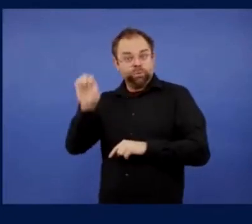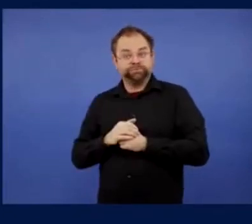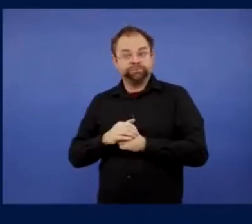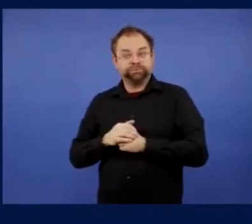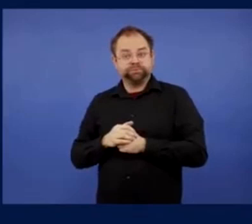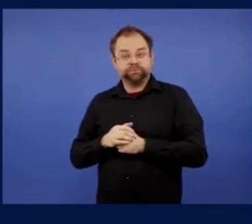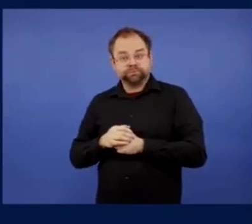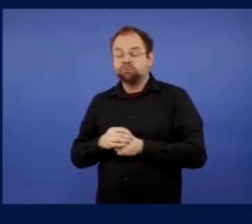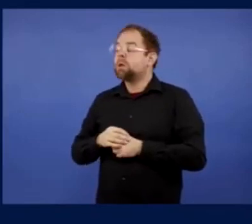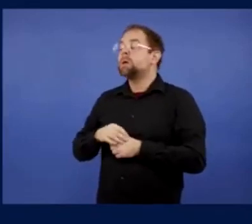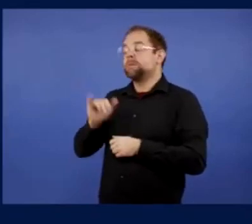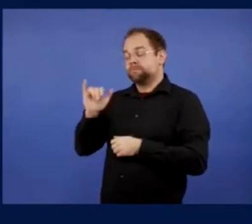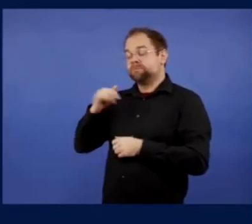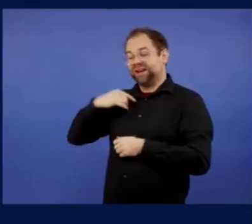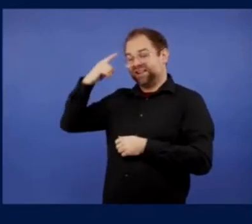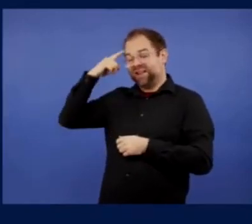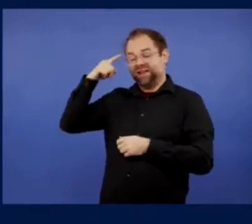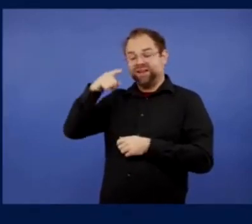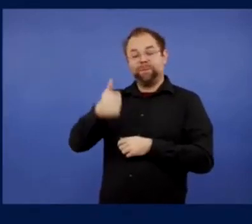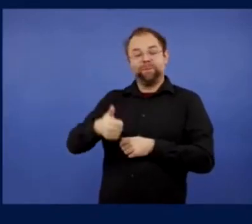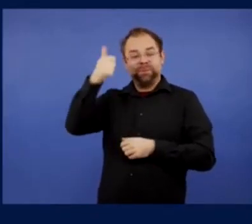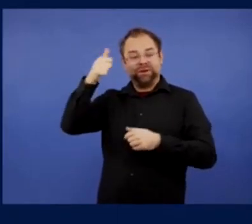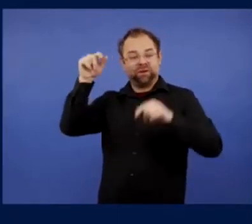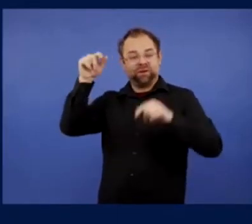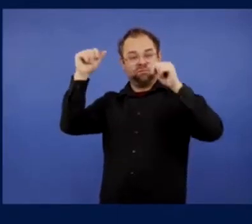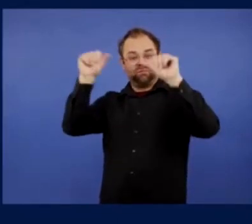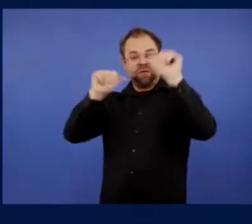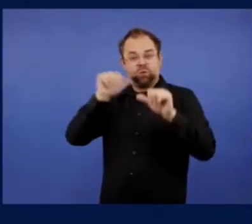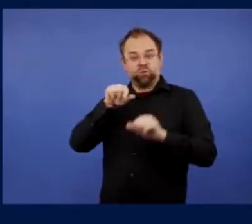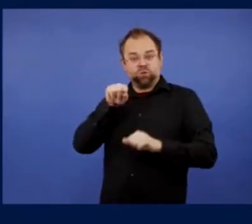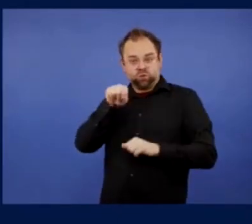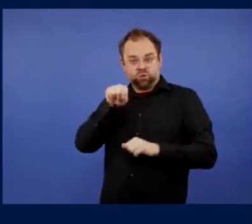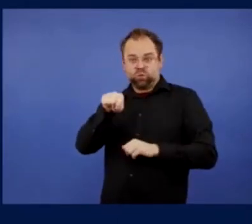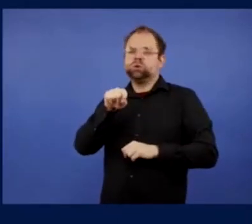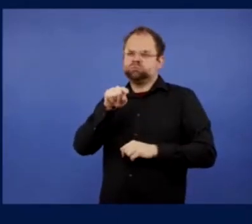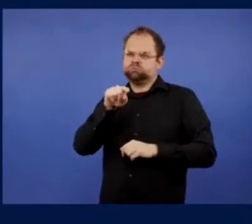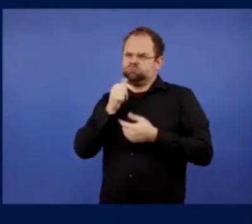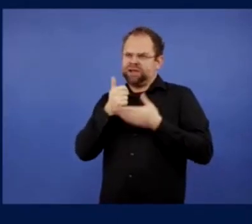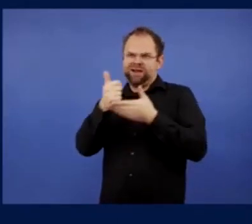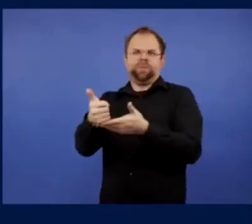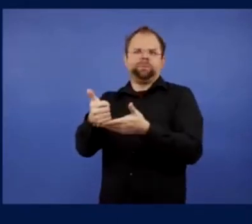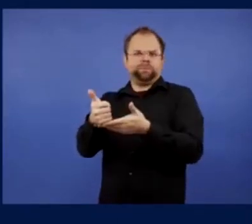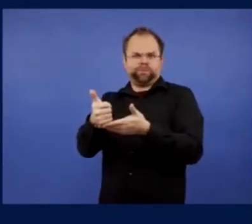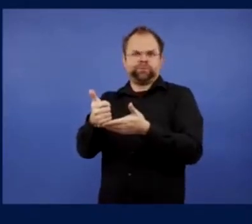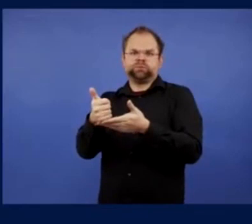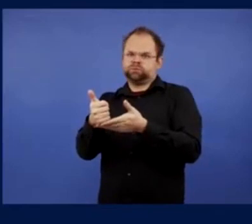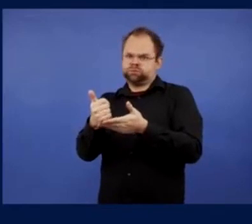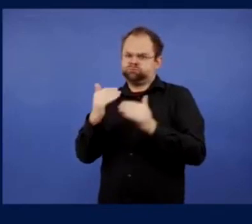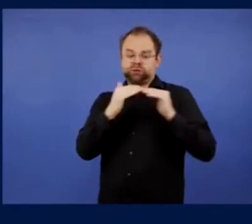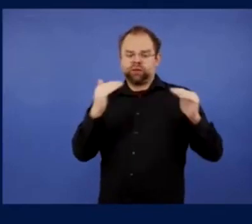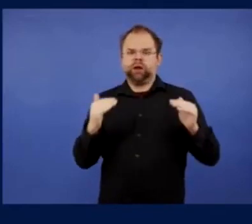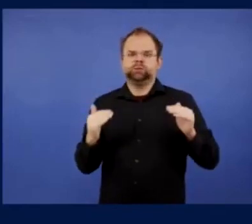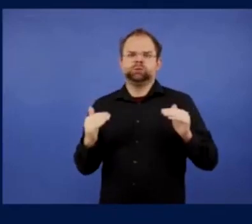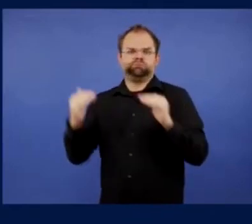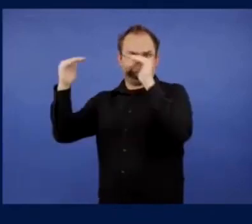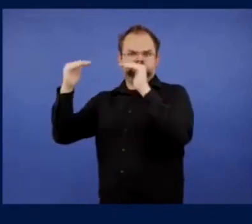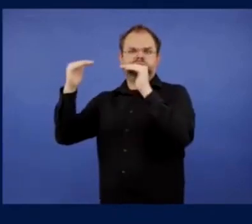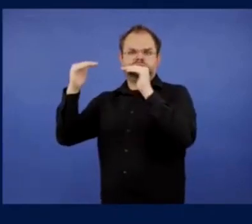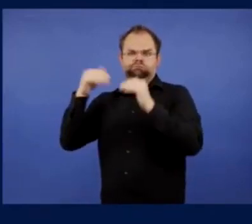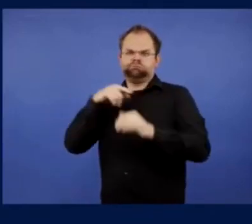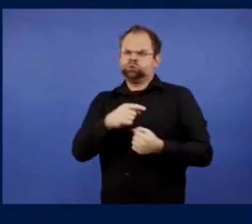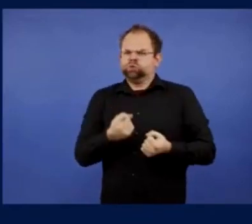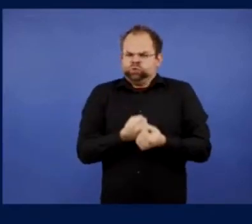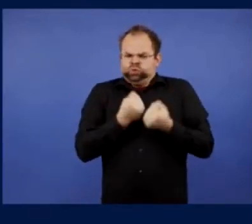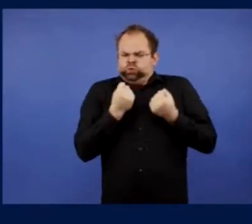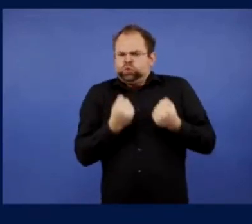know, I'm sure CAFE and UEFA will buy into that and ensure that other, other countries, other associations try to meet the same